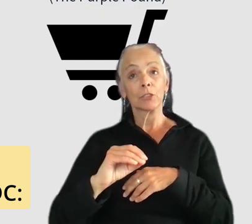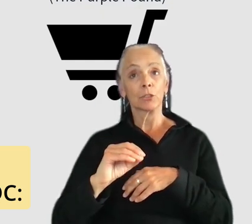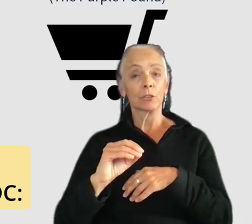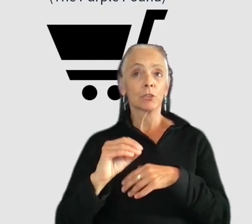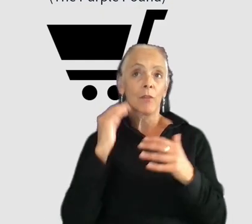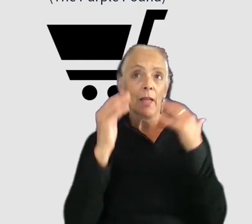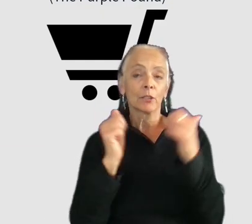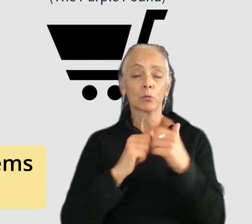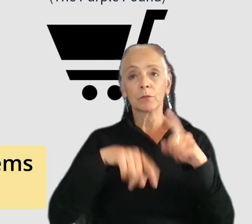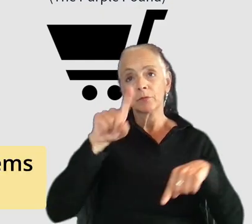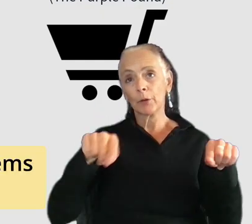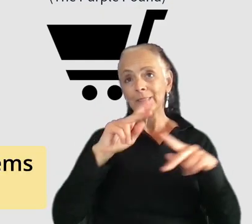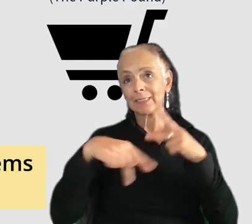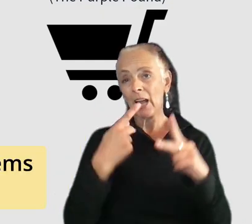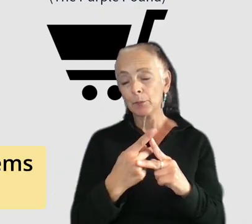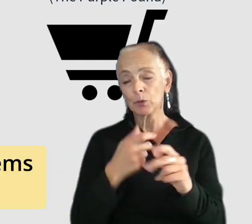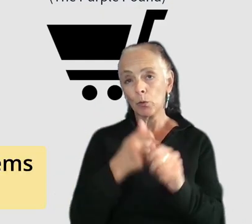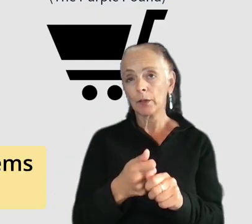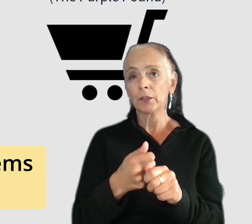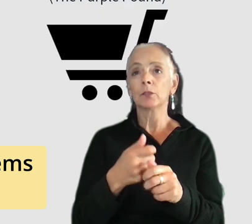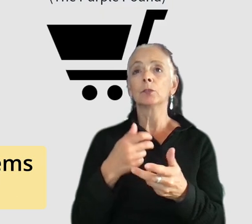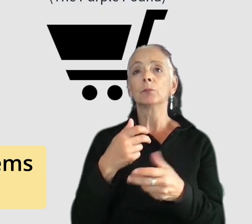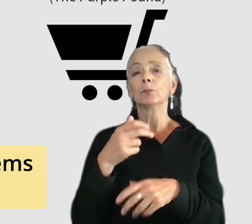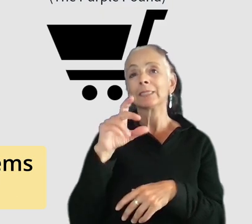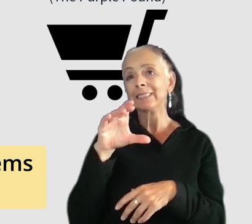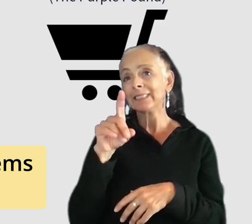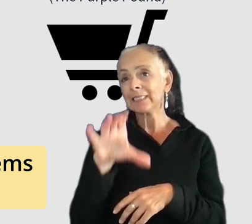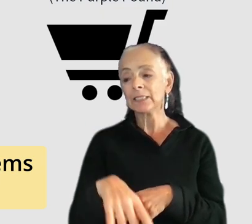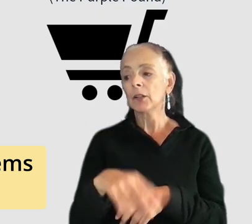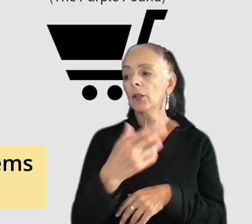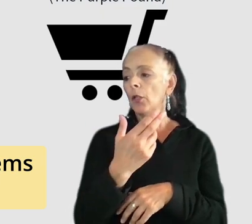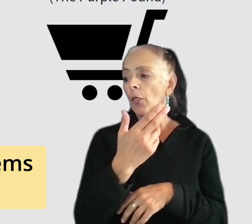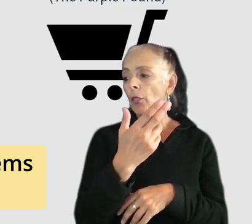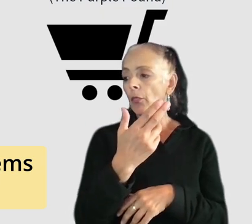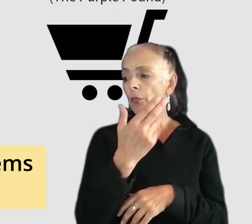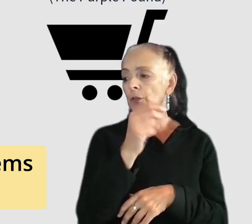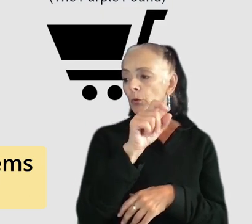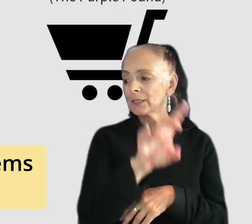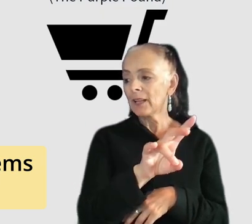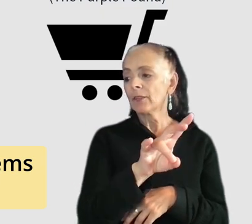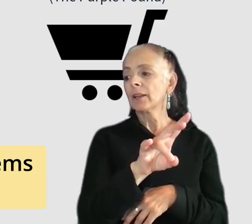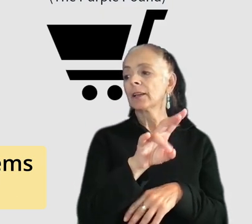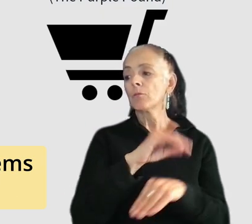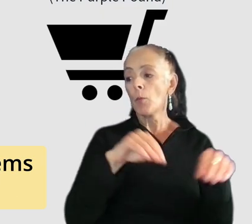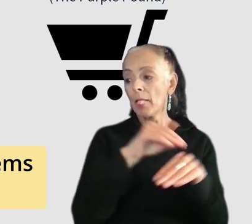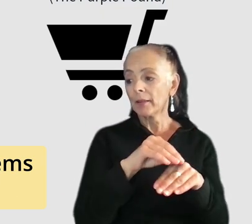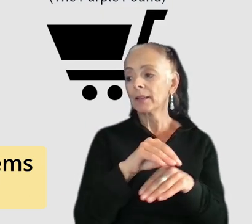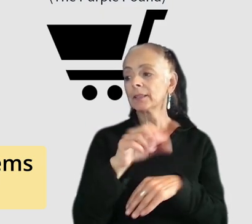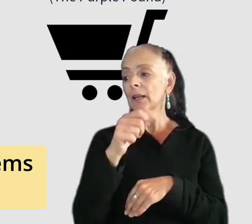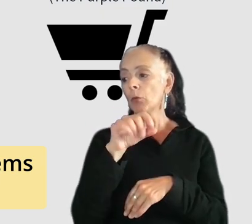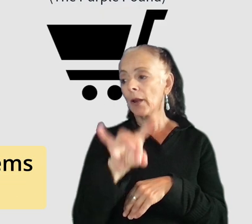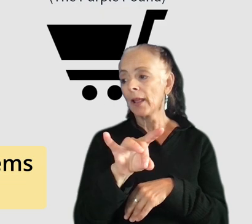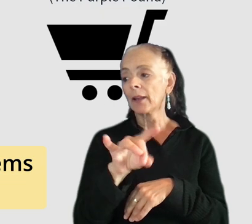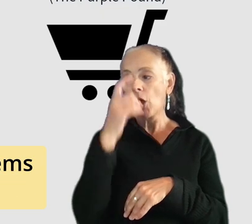to the CDC, 13.7% have mobility issues, 10.8% have problems with cognition, 5.9%